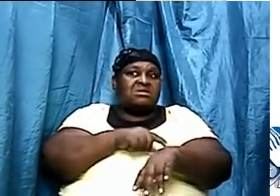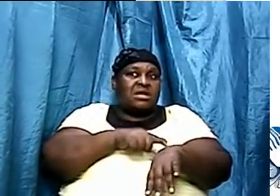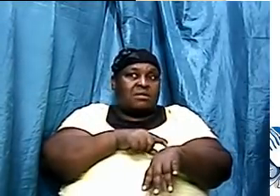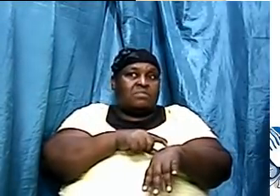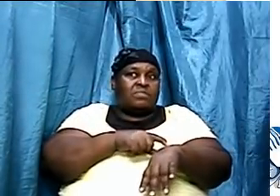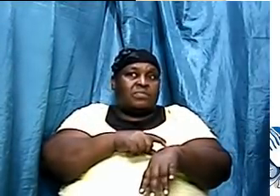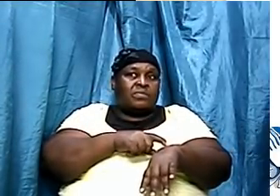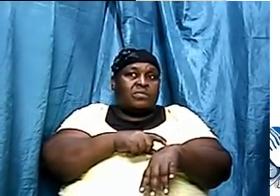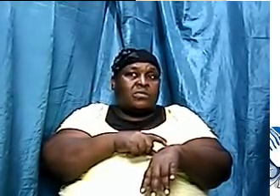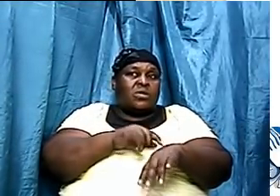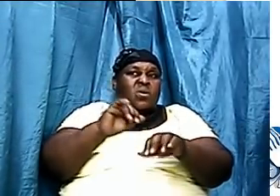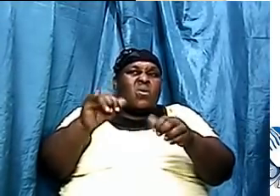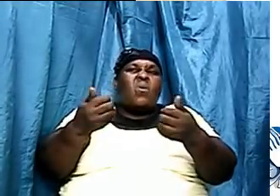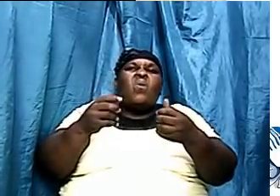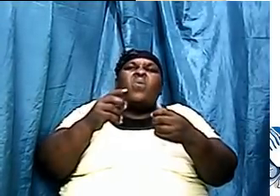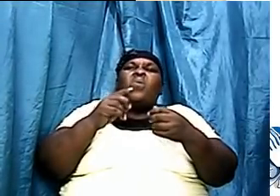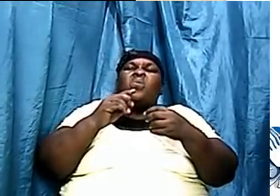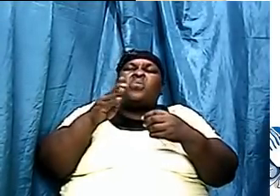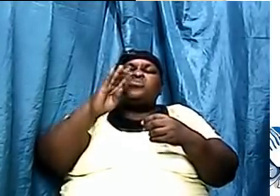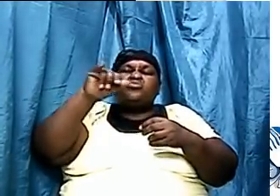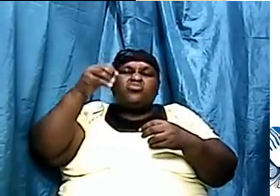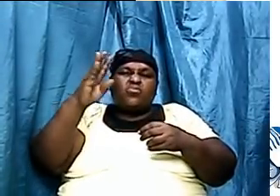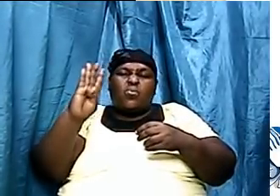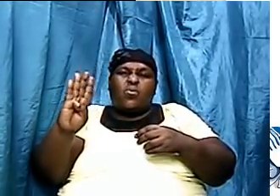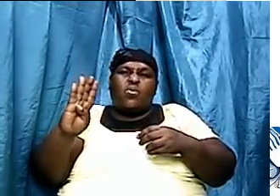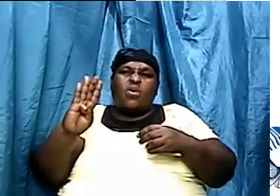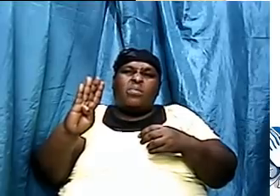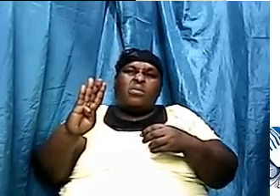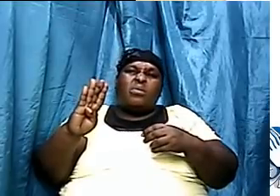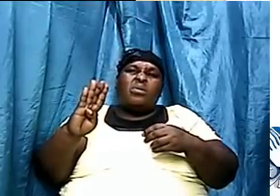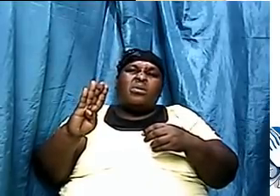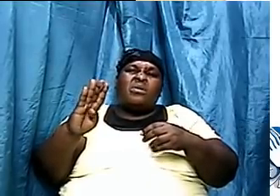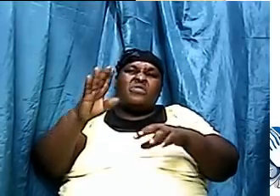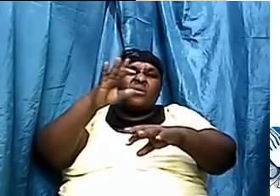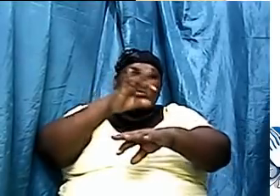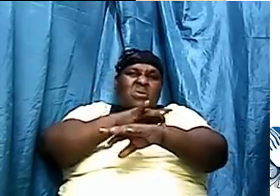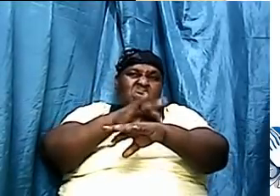How could Job possibly know the earth hangs on nothing?